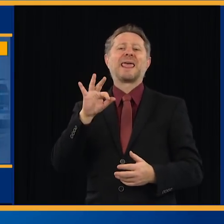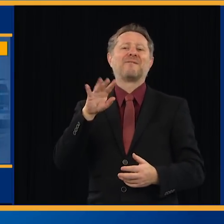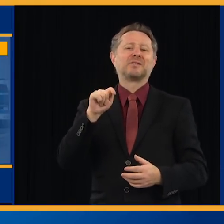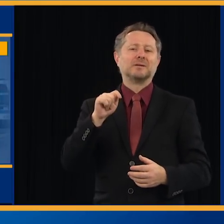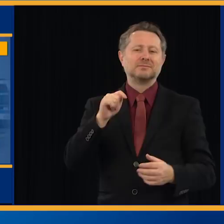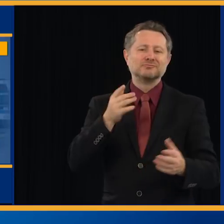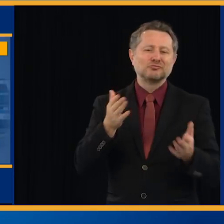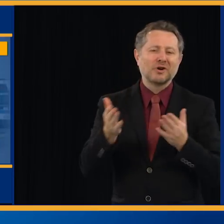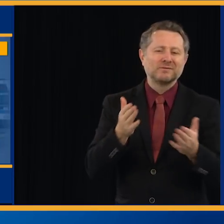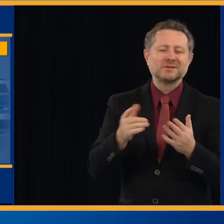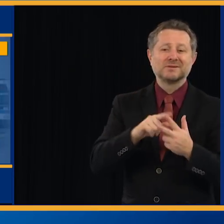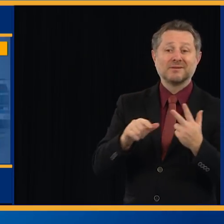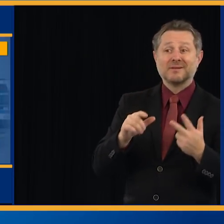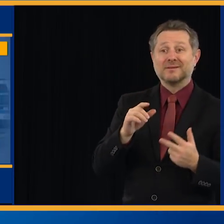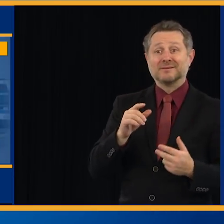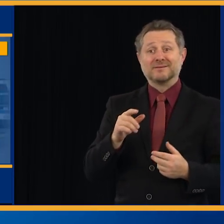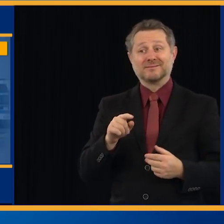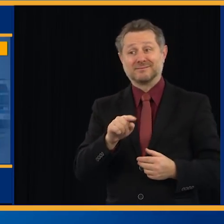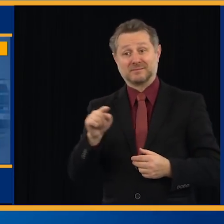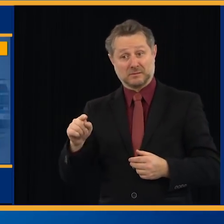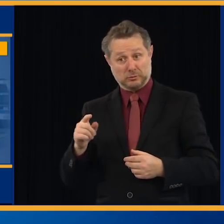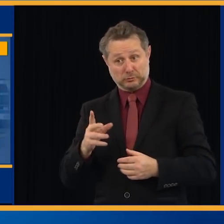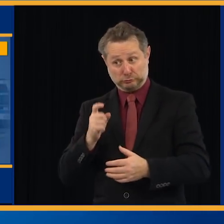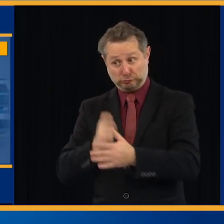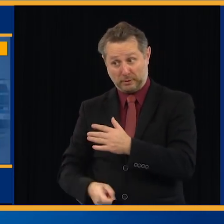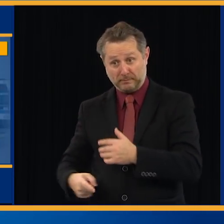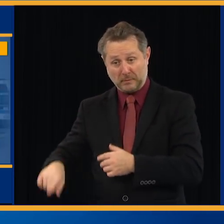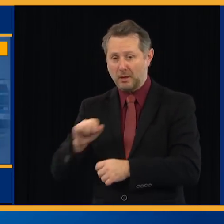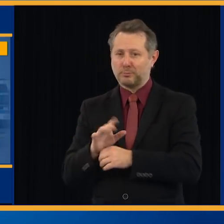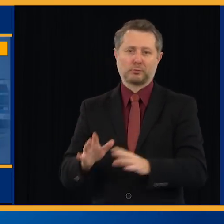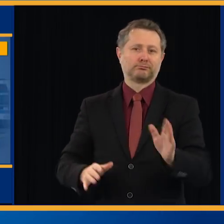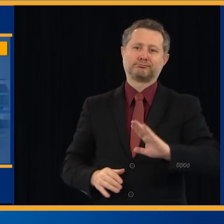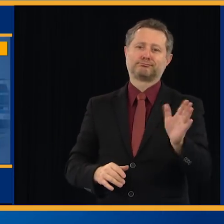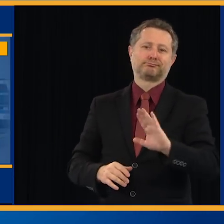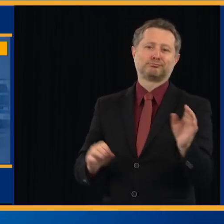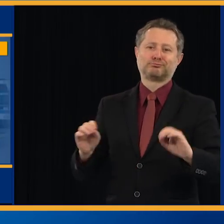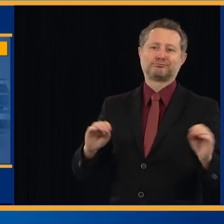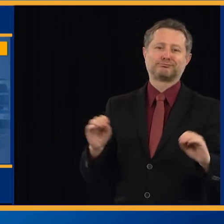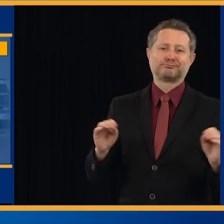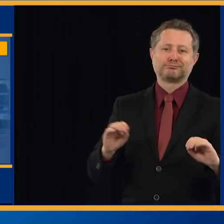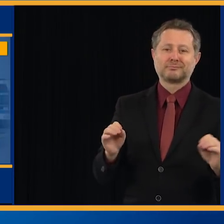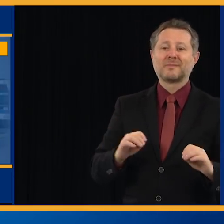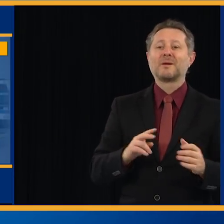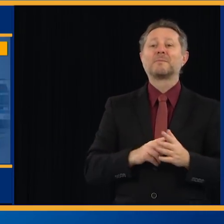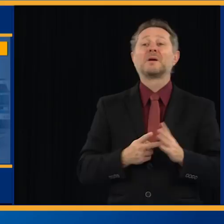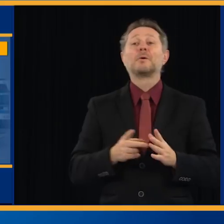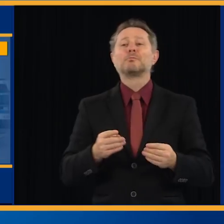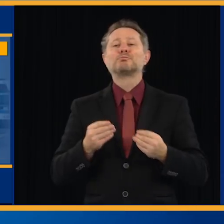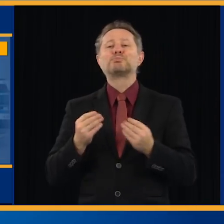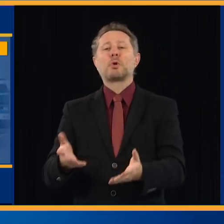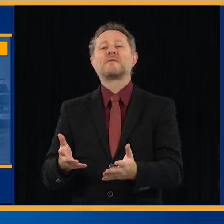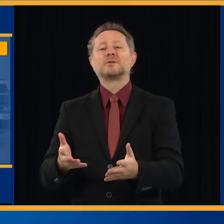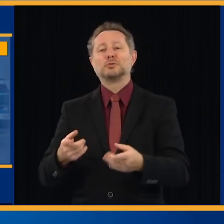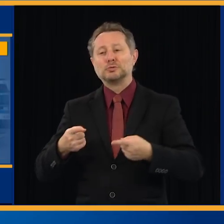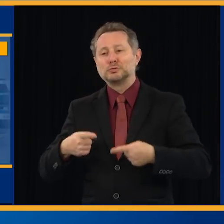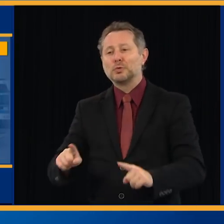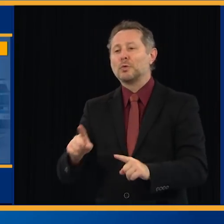at no cost to the essential worker during those hours to provide transport.